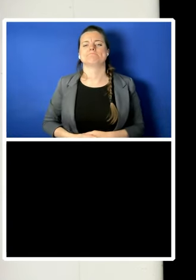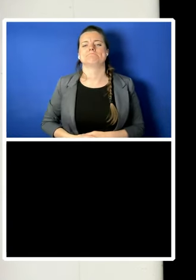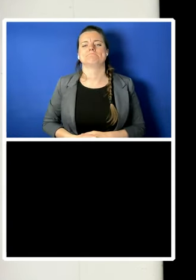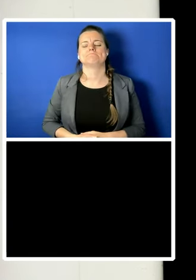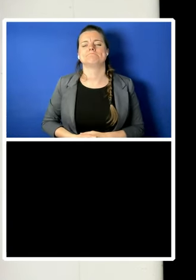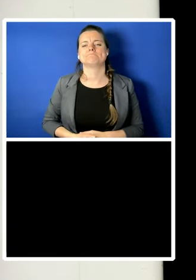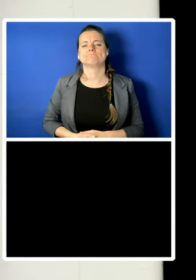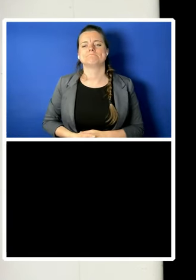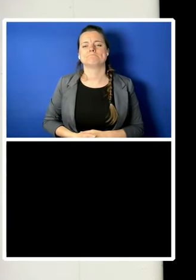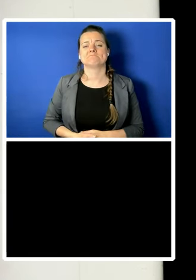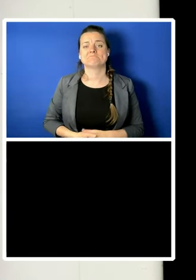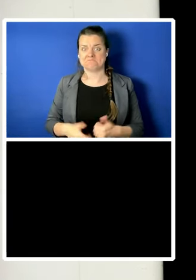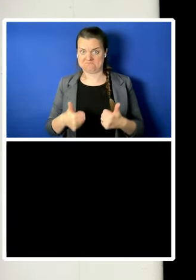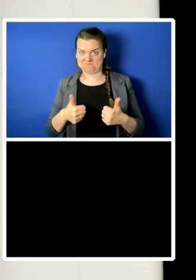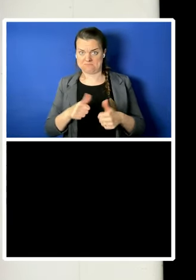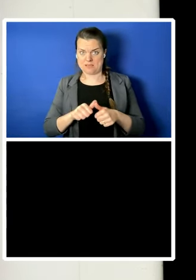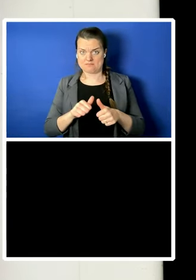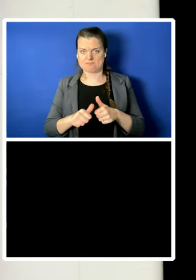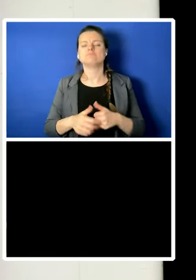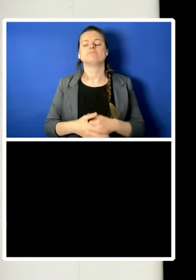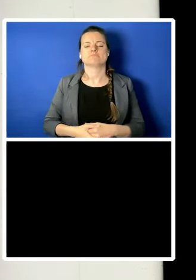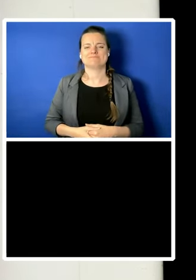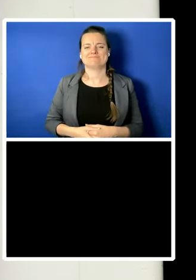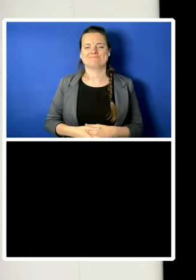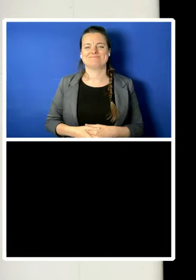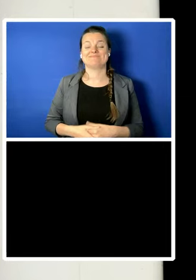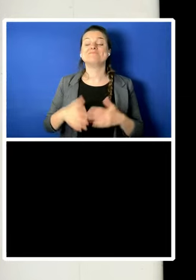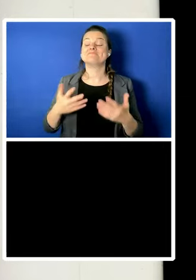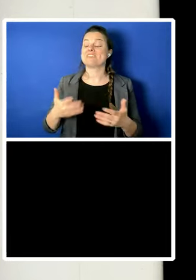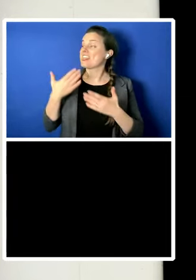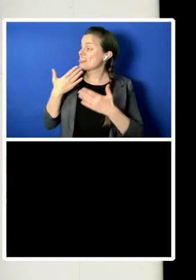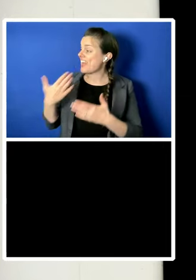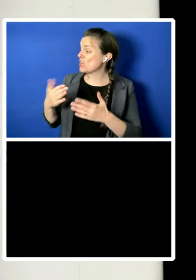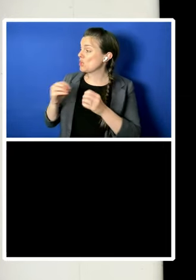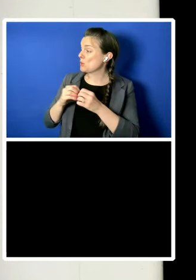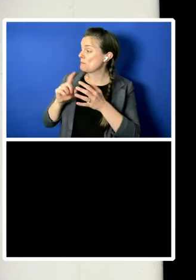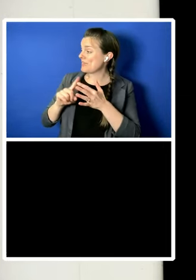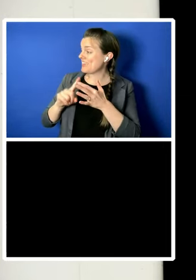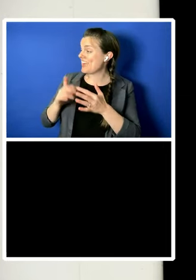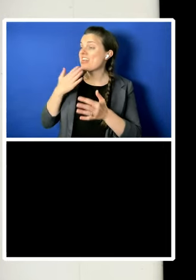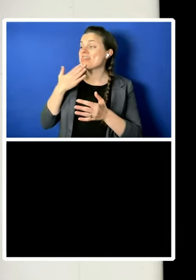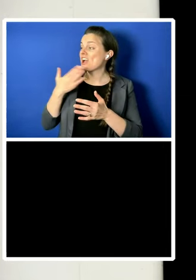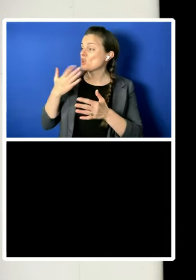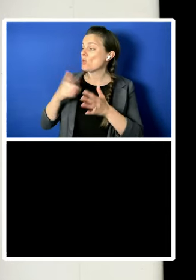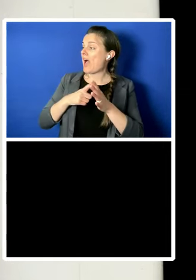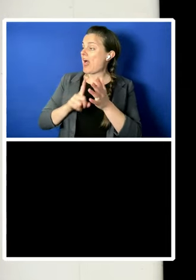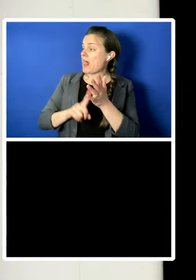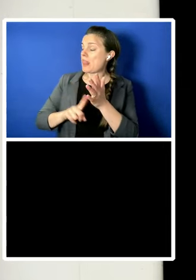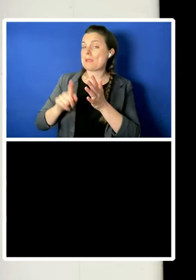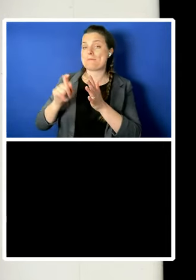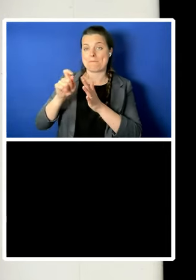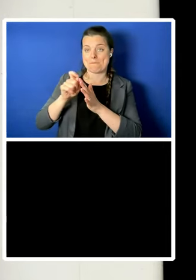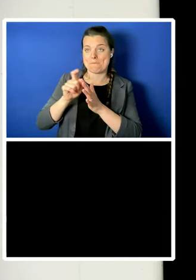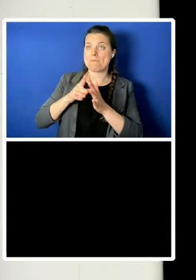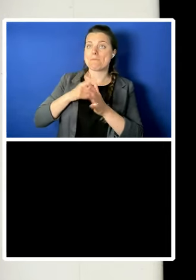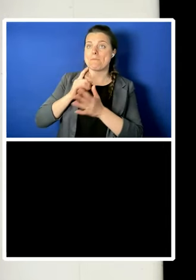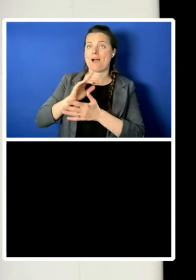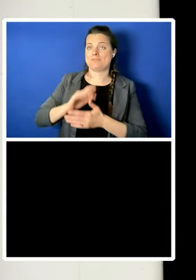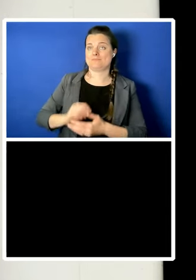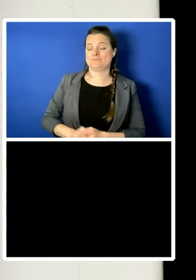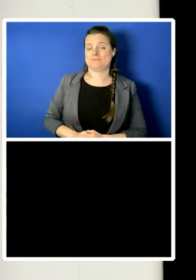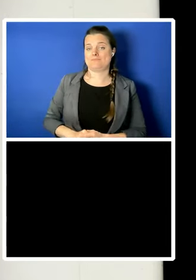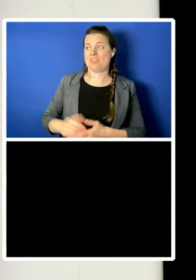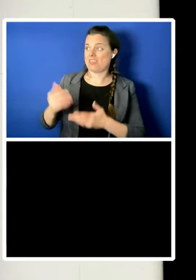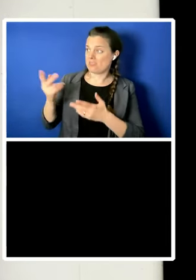Is that better? So, thank you, Bea. Thank you, Alper, for that lovely introduction. And, of course, it's a huge